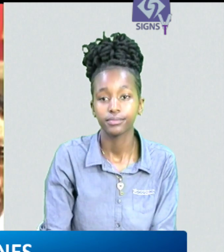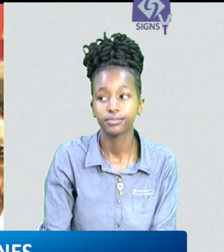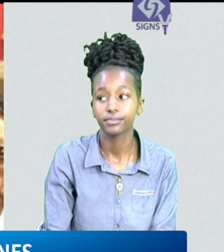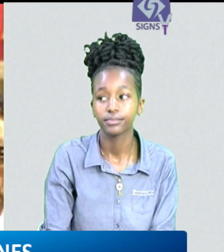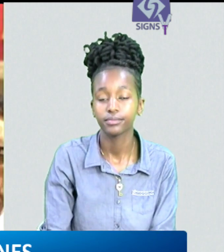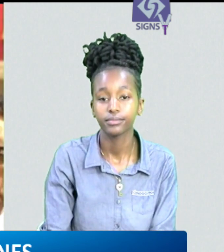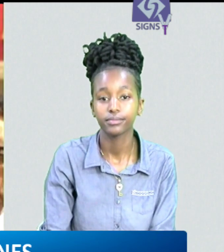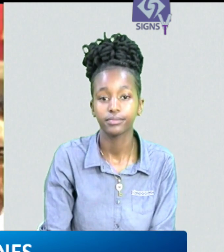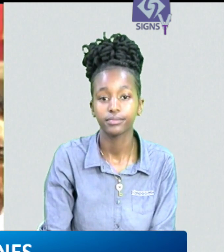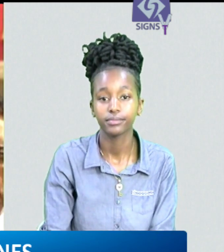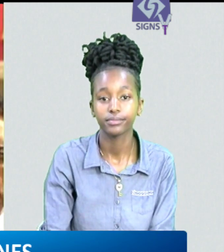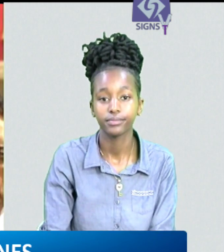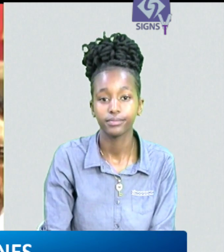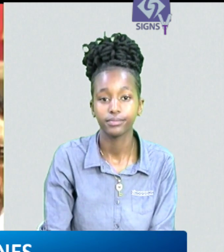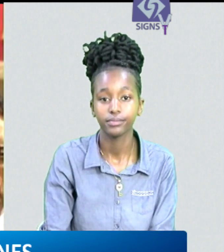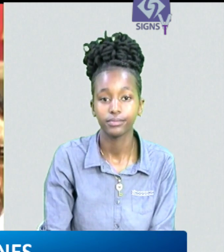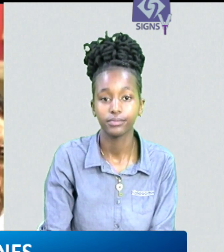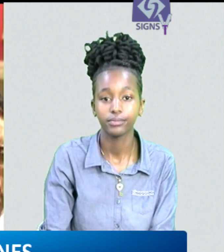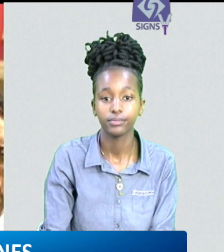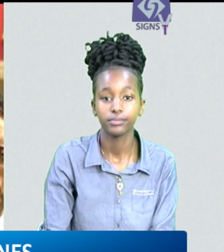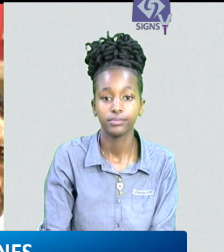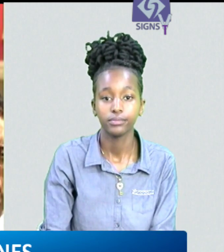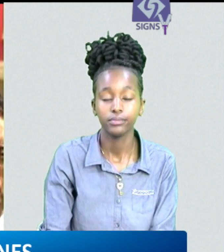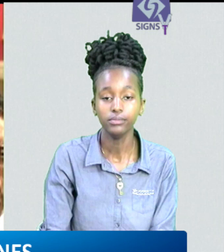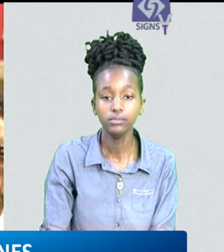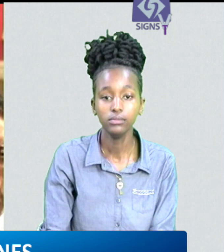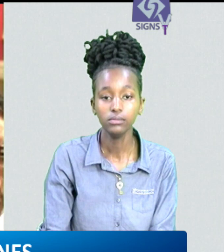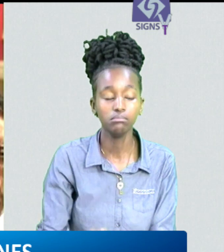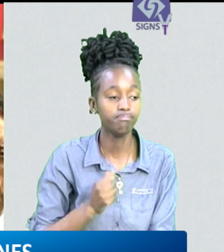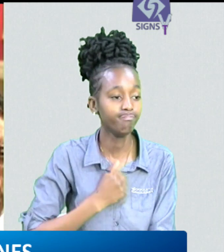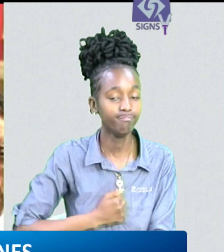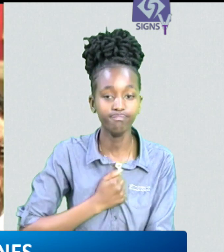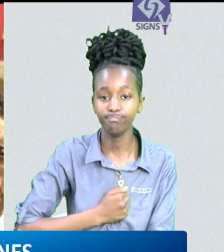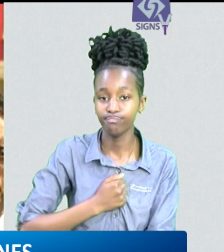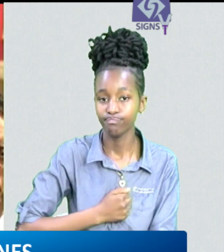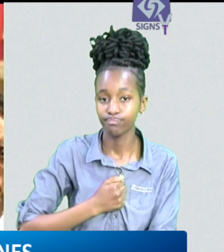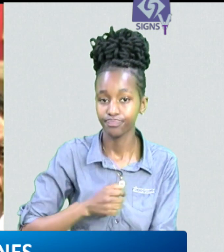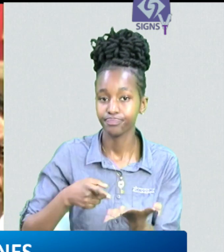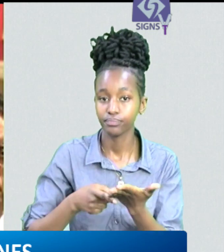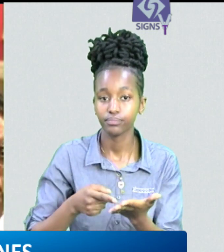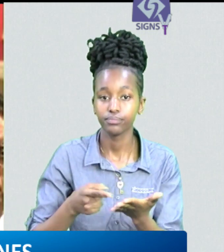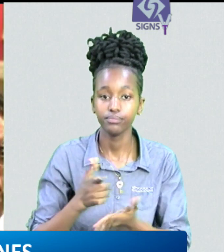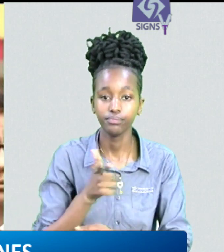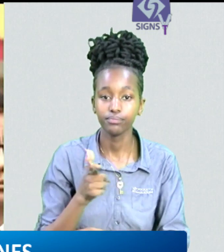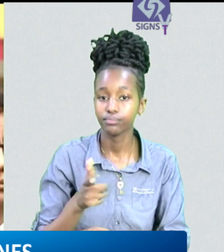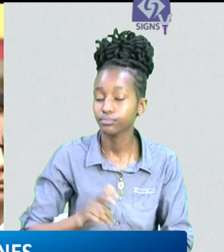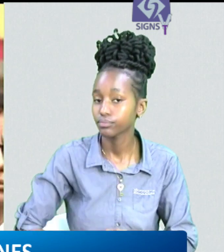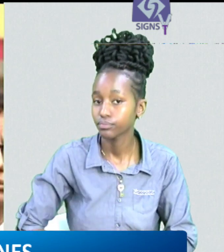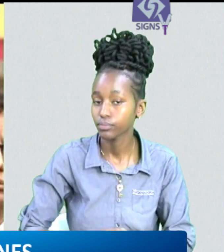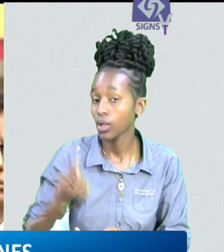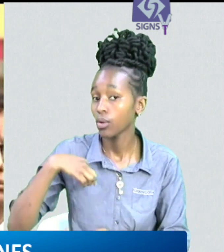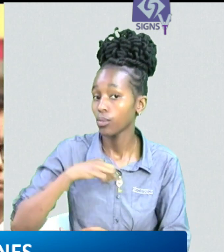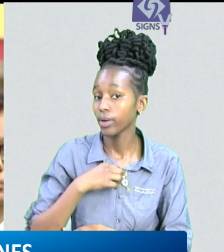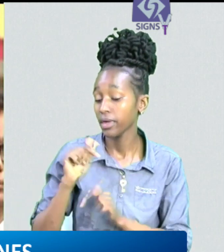youth potential opportunity and its capacity to actualize a world of possibility we are